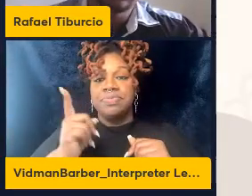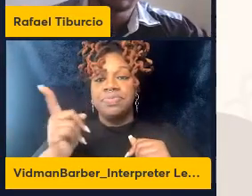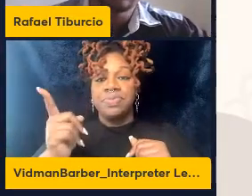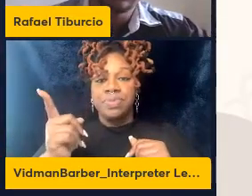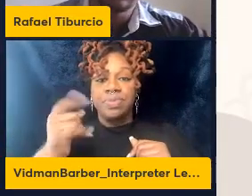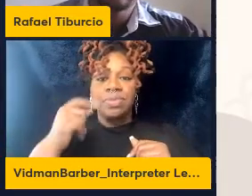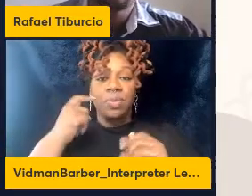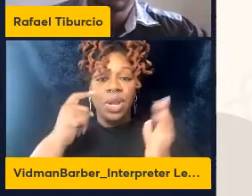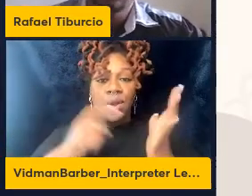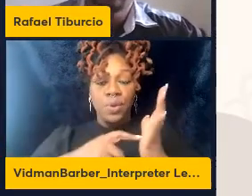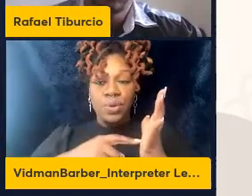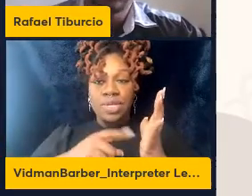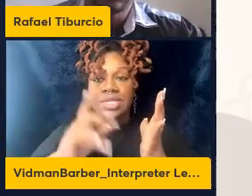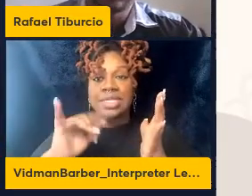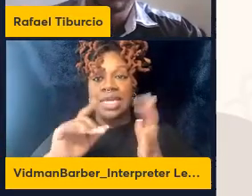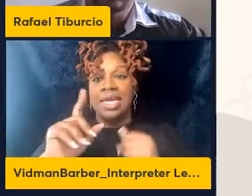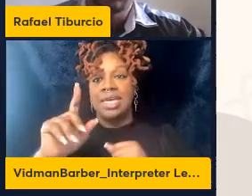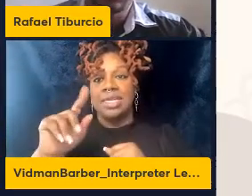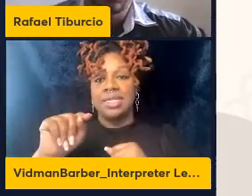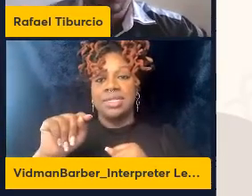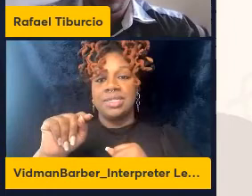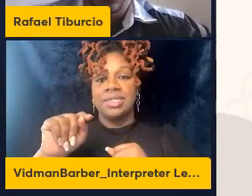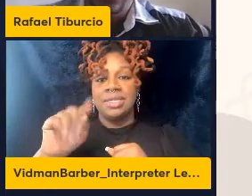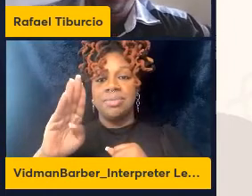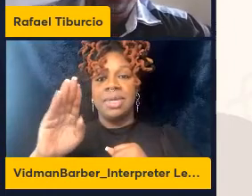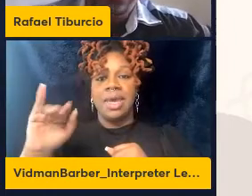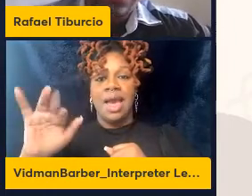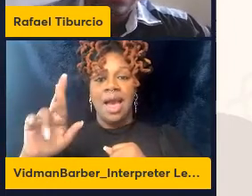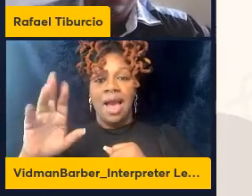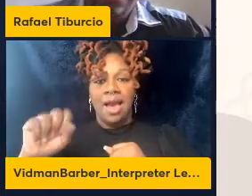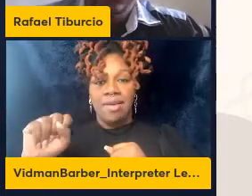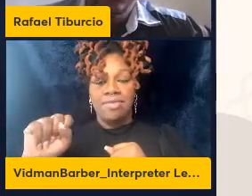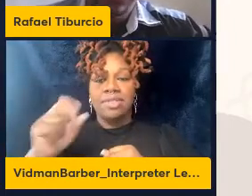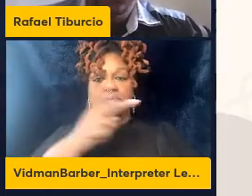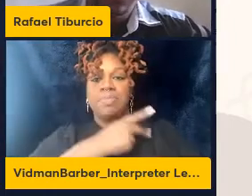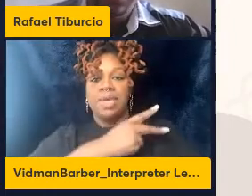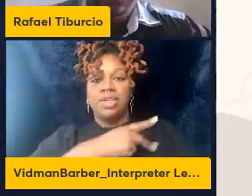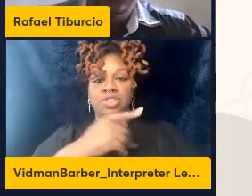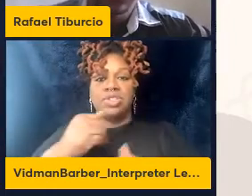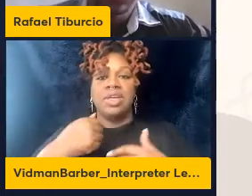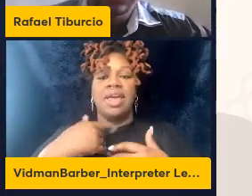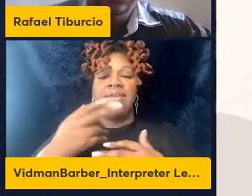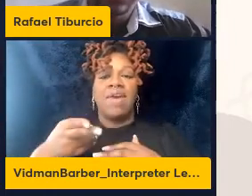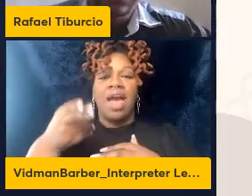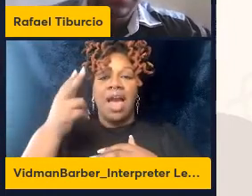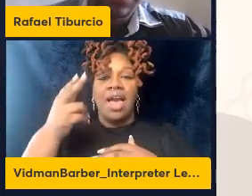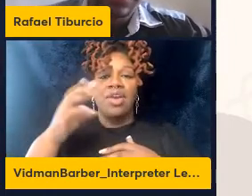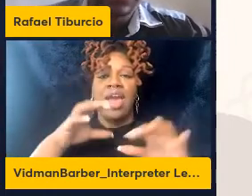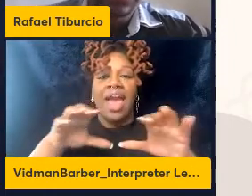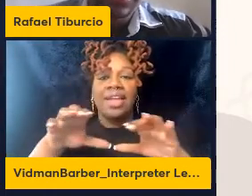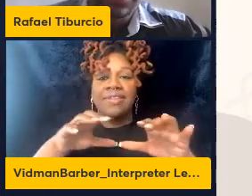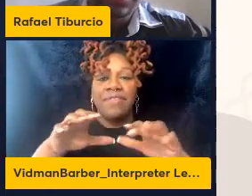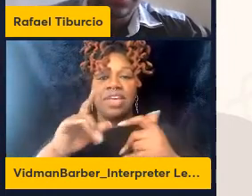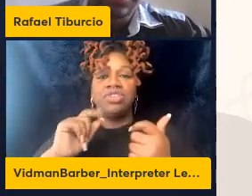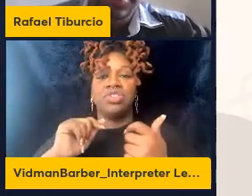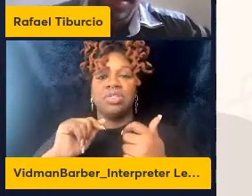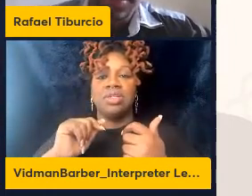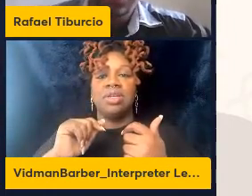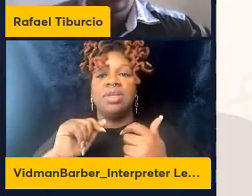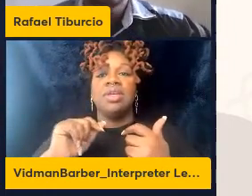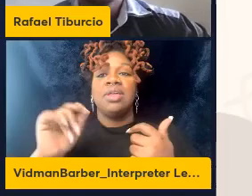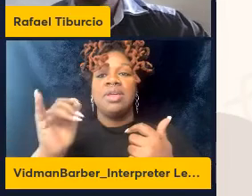see is the TB iris patients they display higher activation markers such as HLA